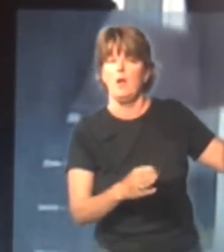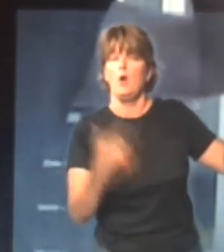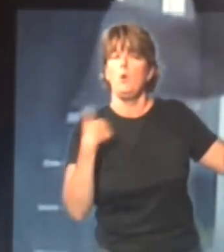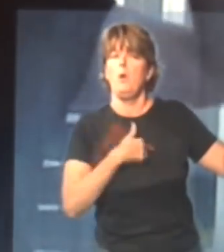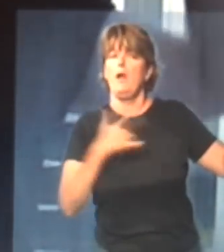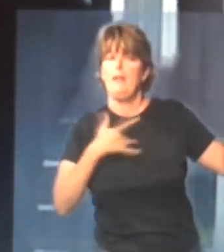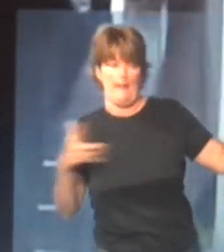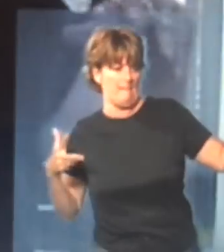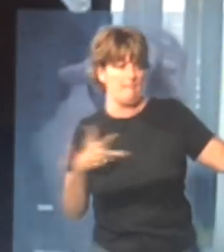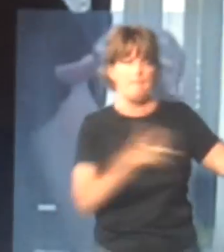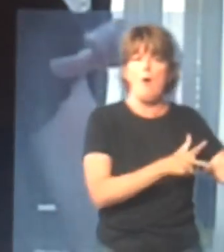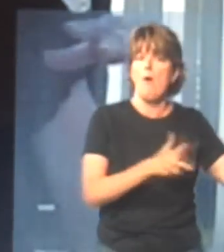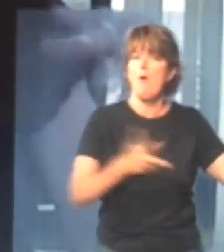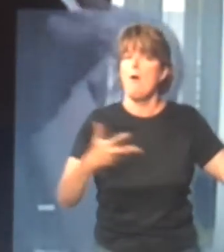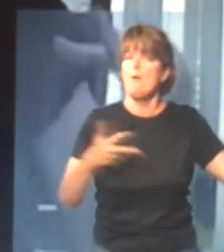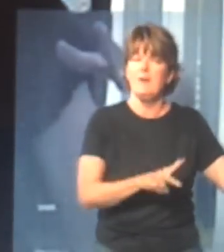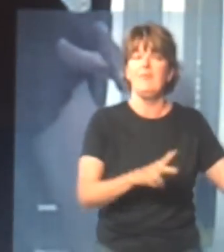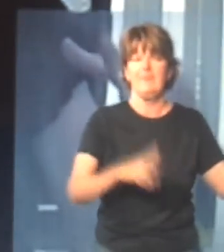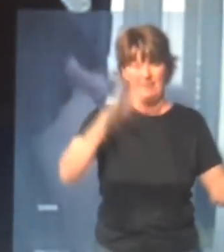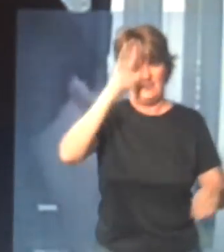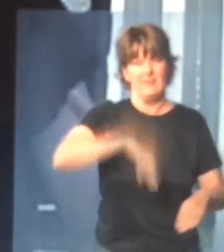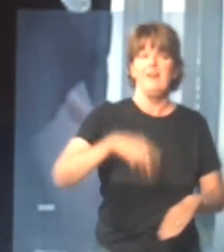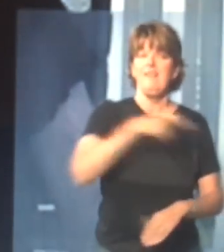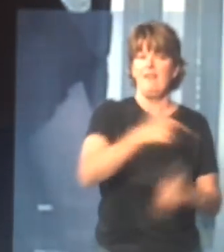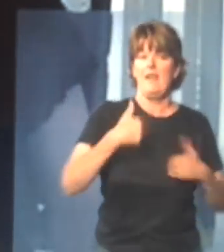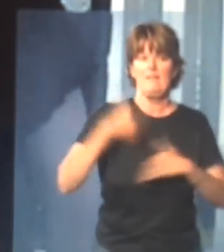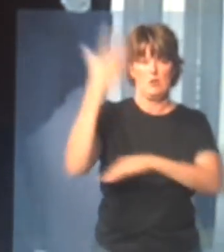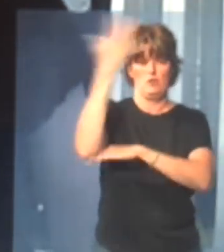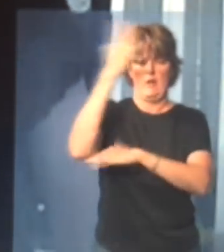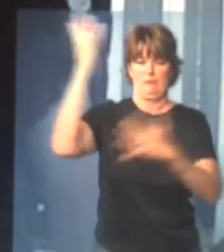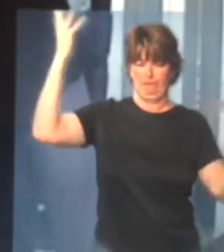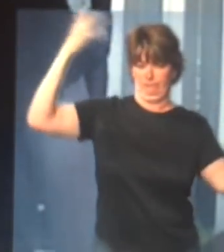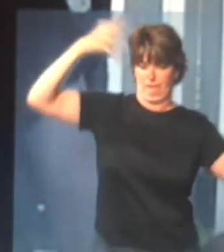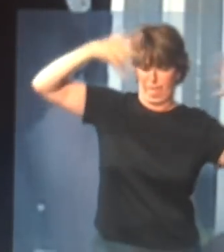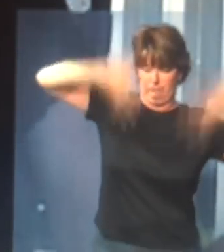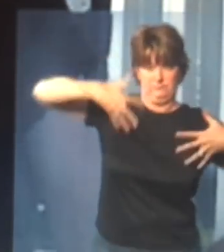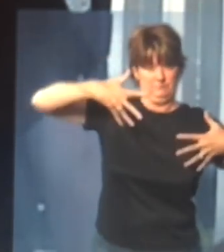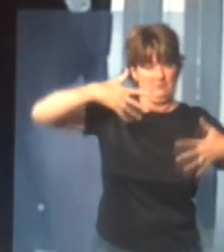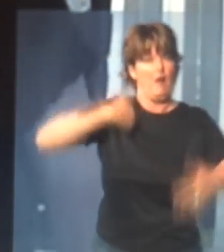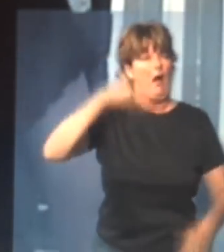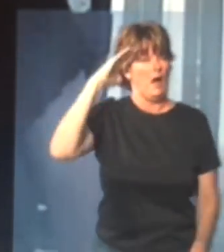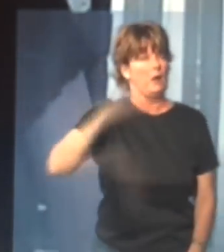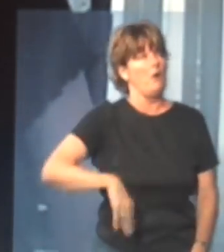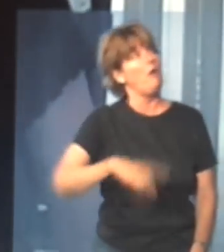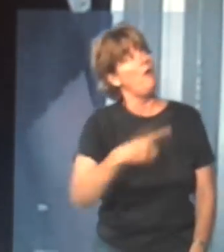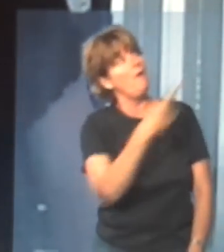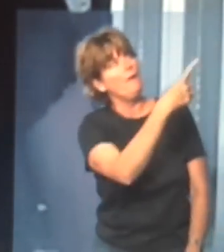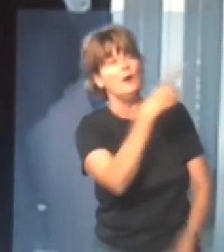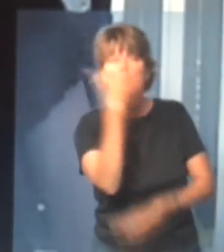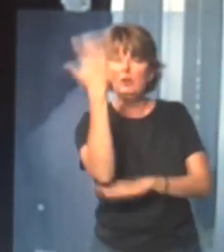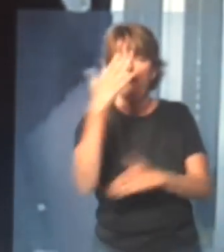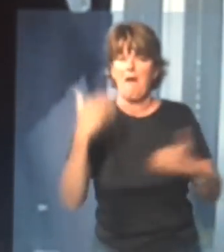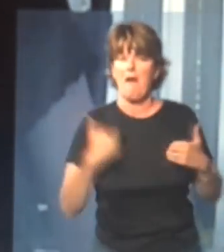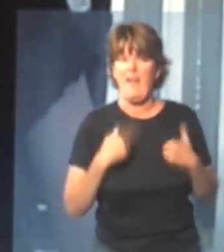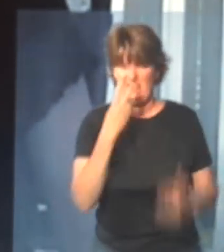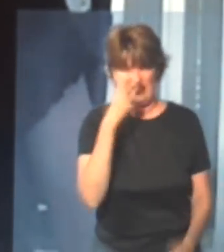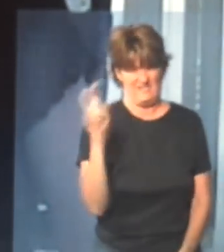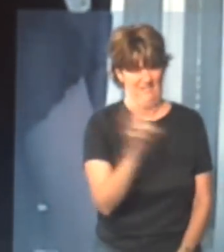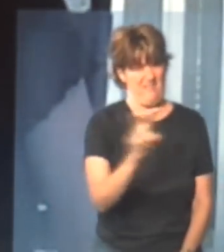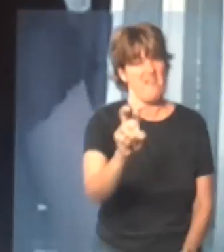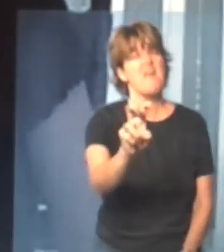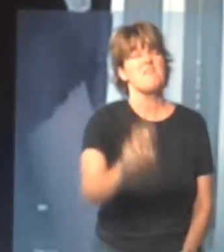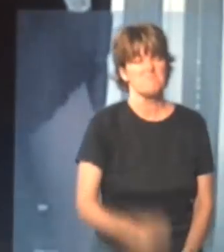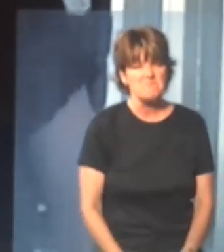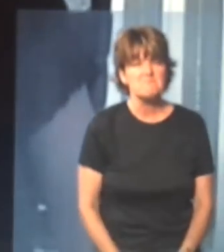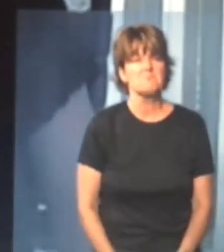drooping leaves and branches, and I've always been told that snakes hang out up in those branches,